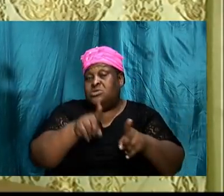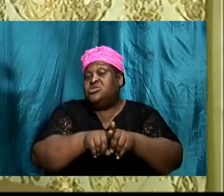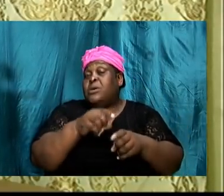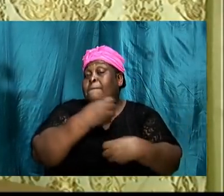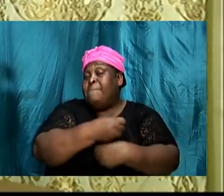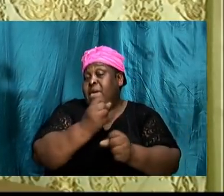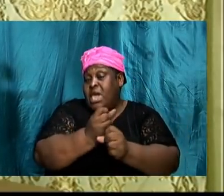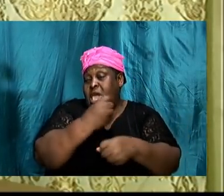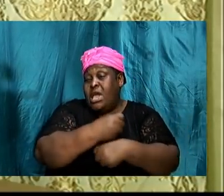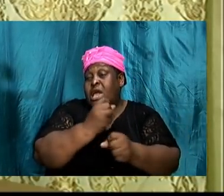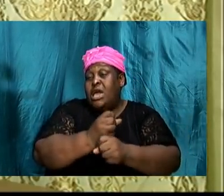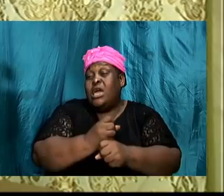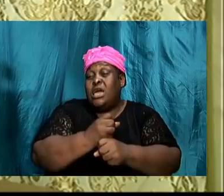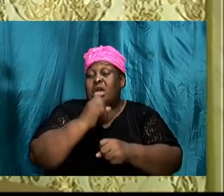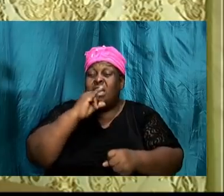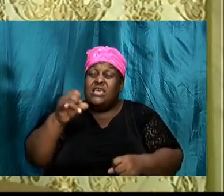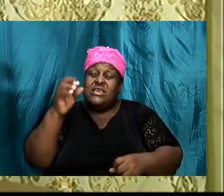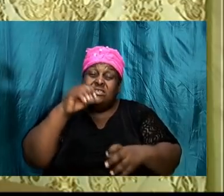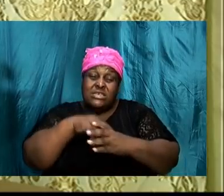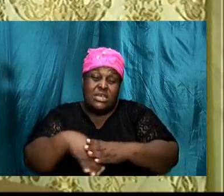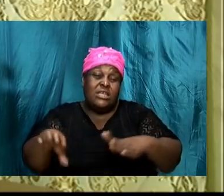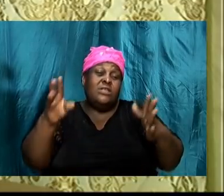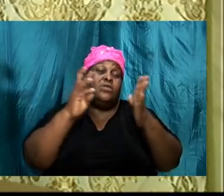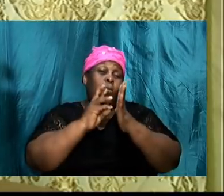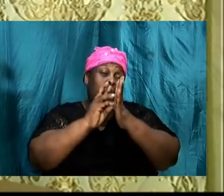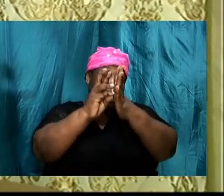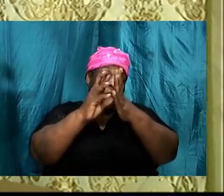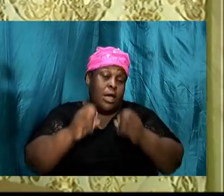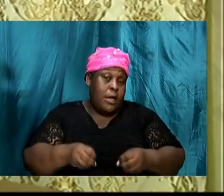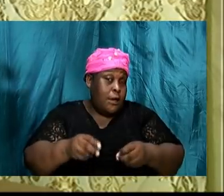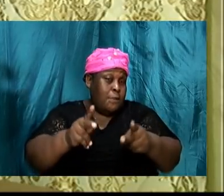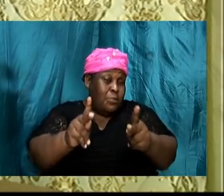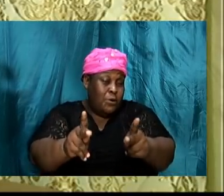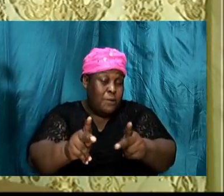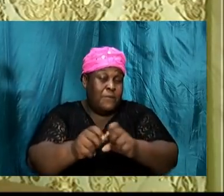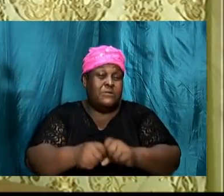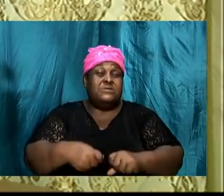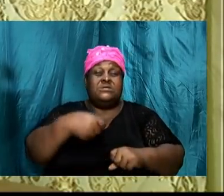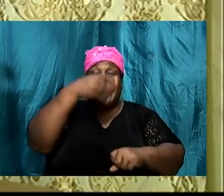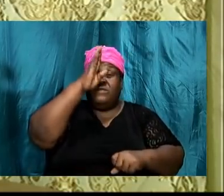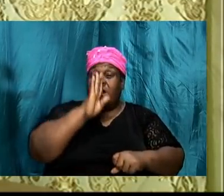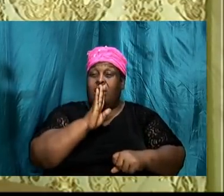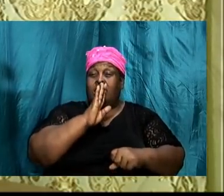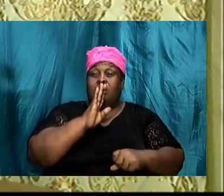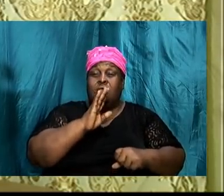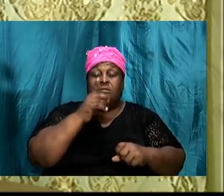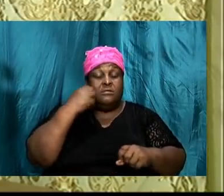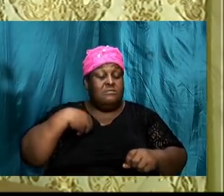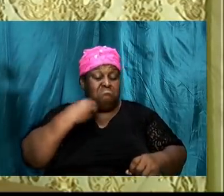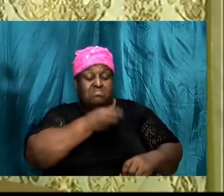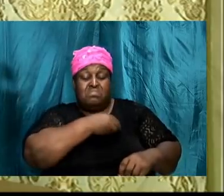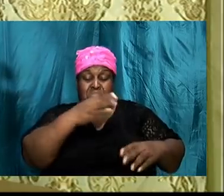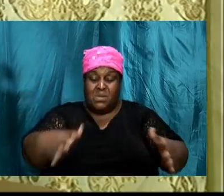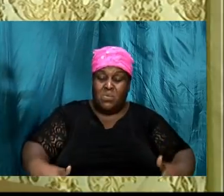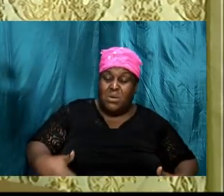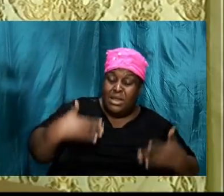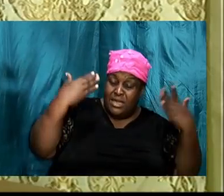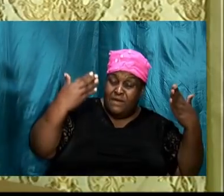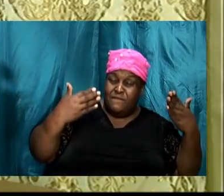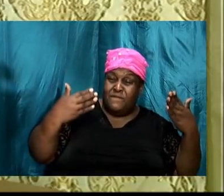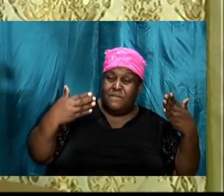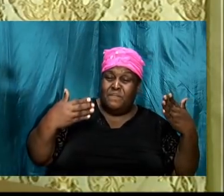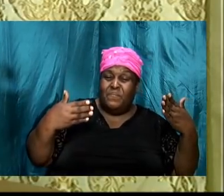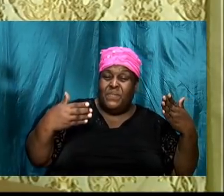are aligned to the will and purpose of God for our lives. Like I said,